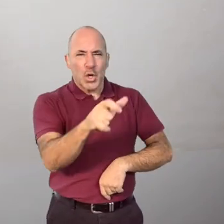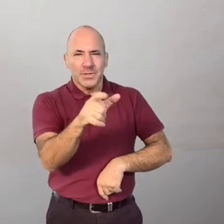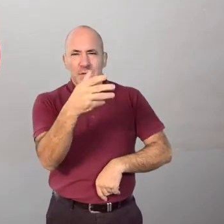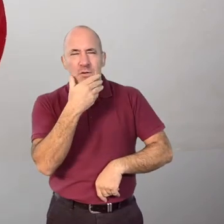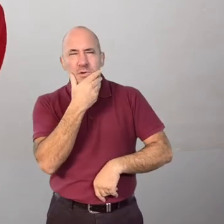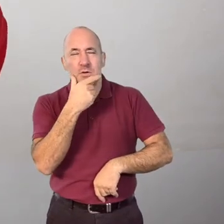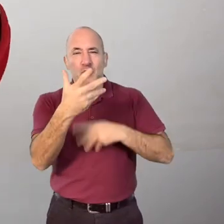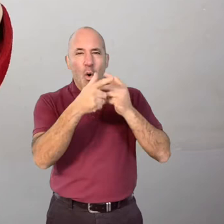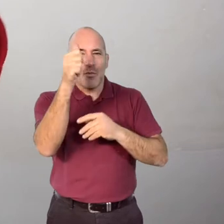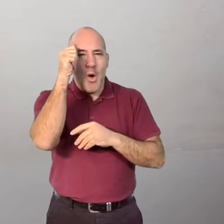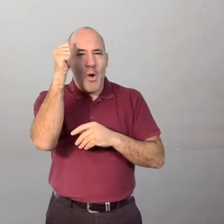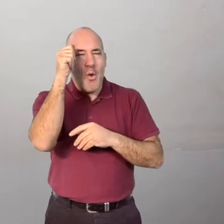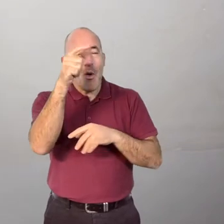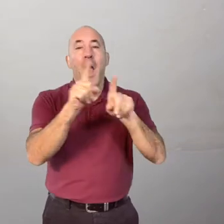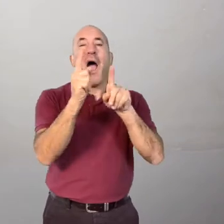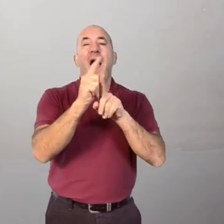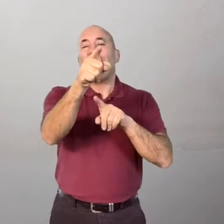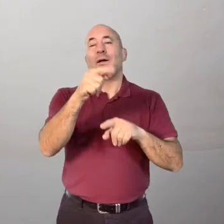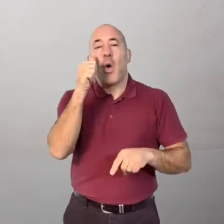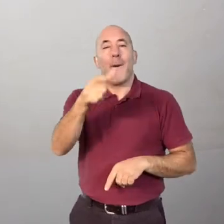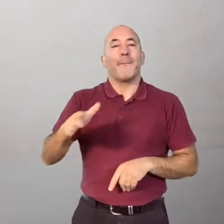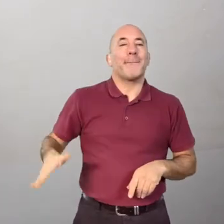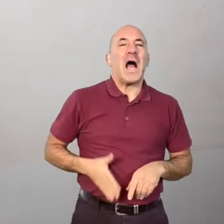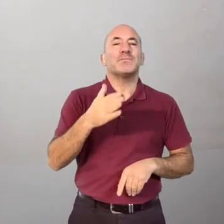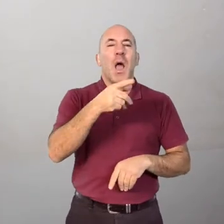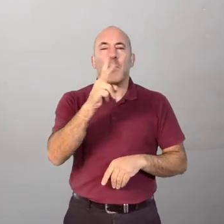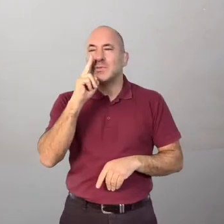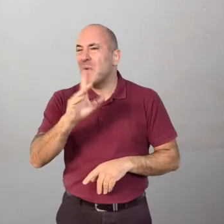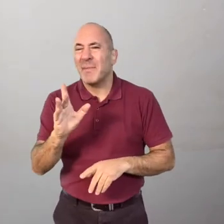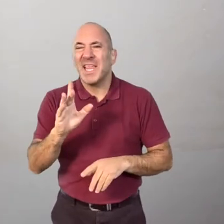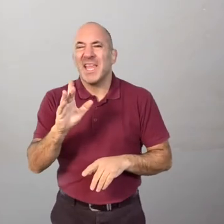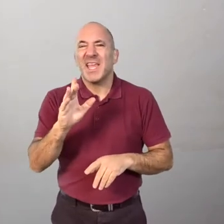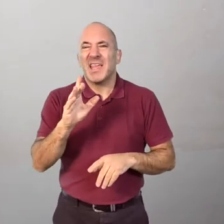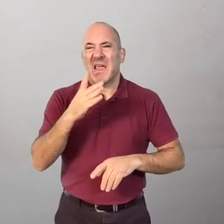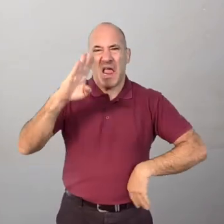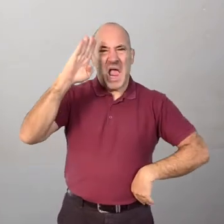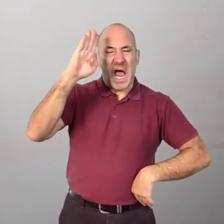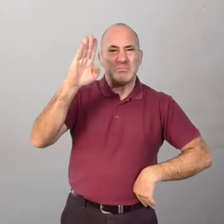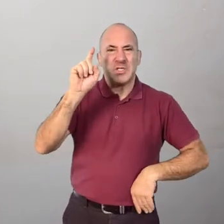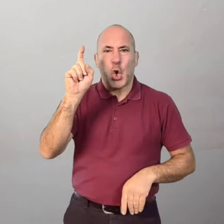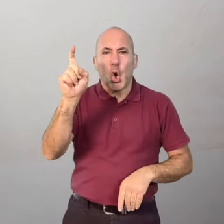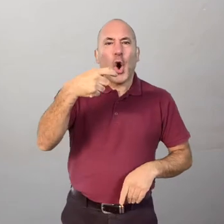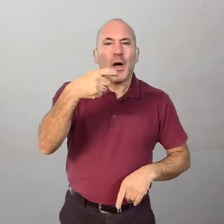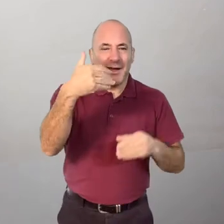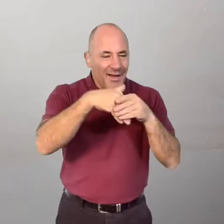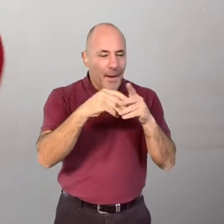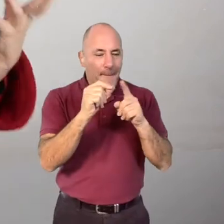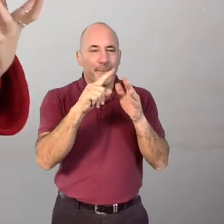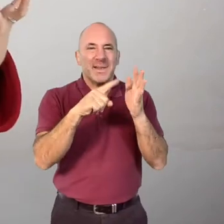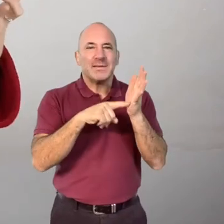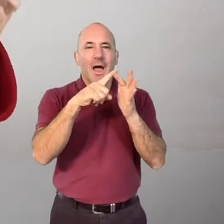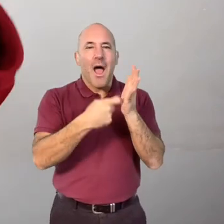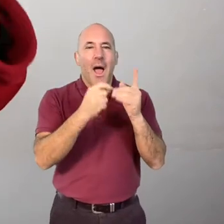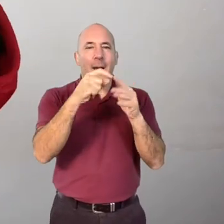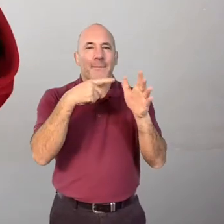think of a baddie from a story that you know. If you've ever seen a pantomime you might know Captain